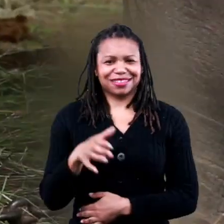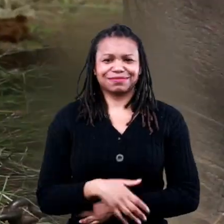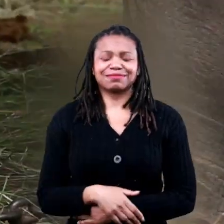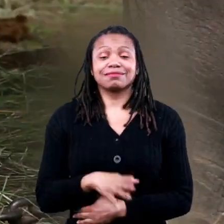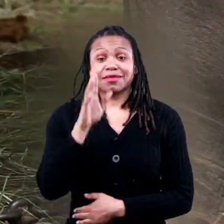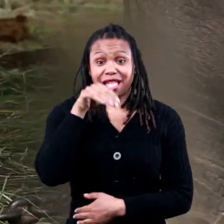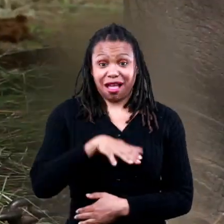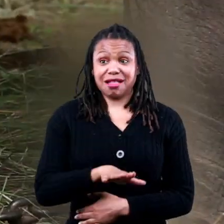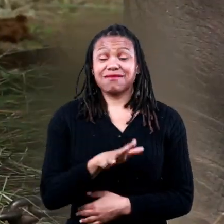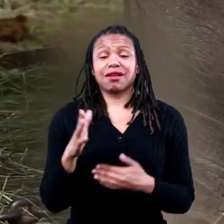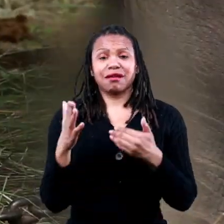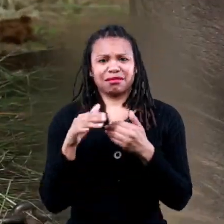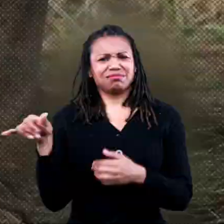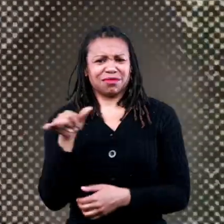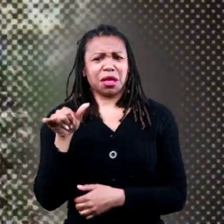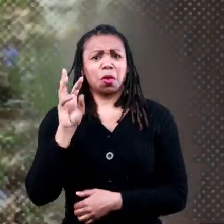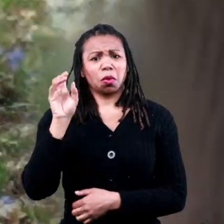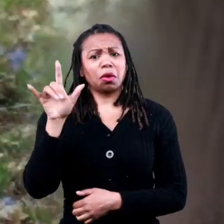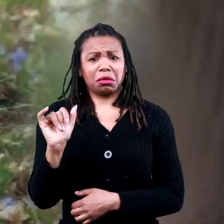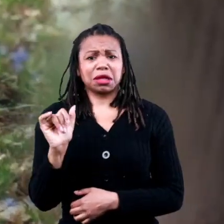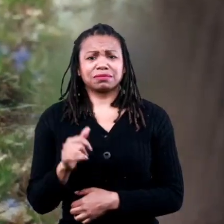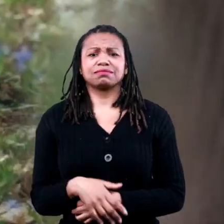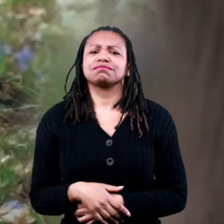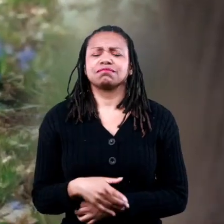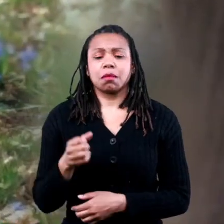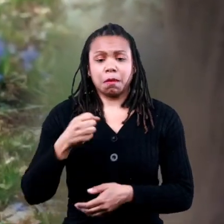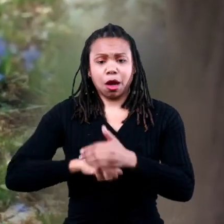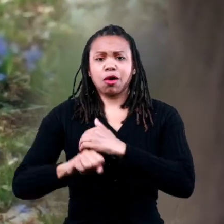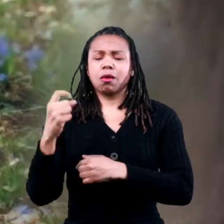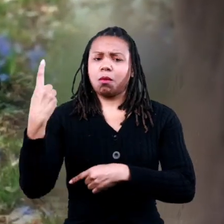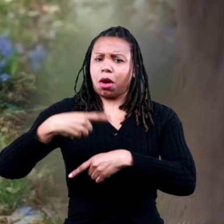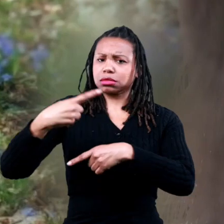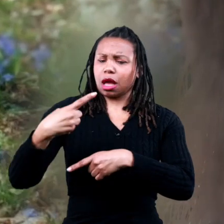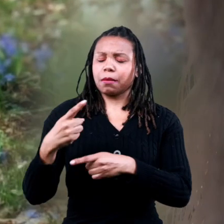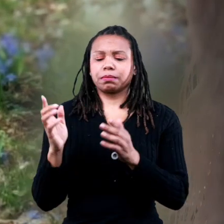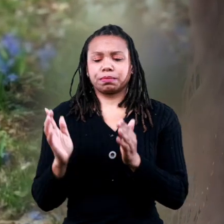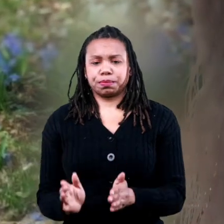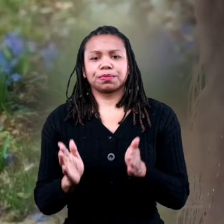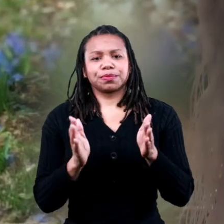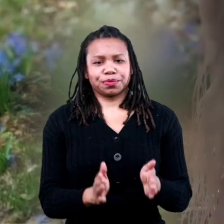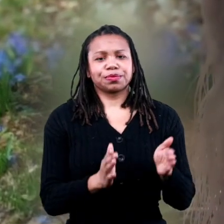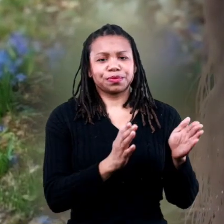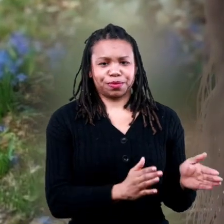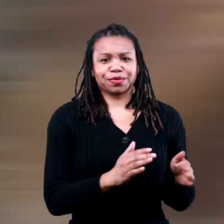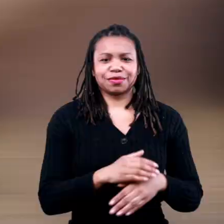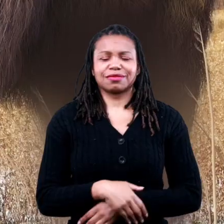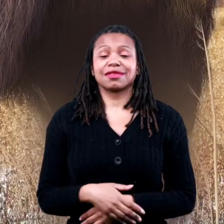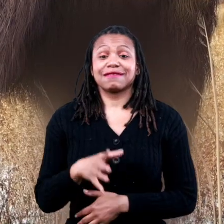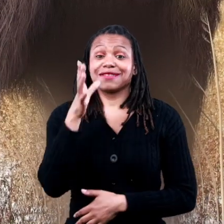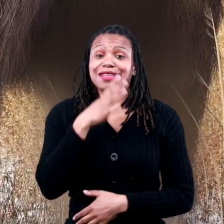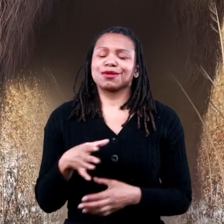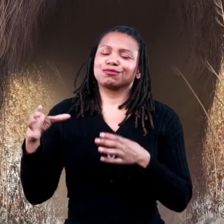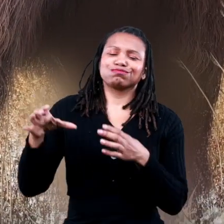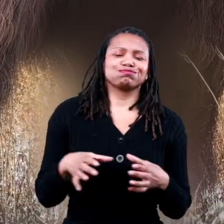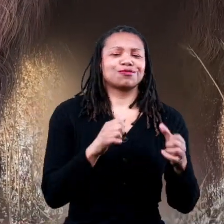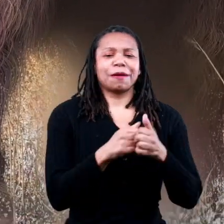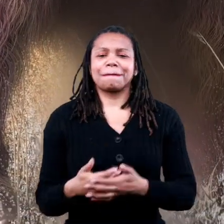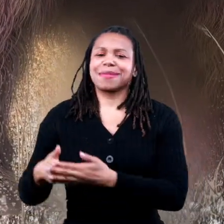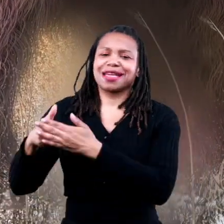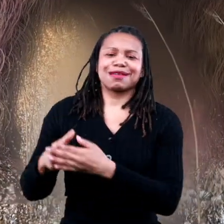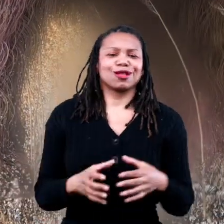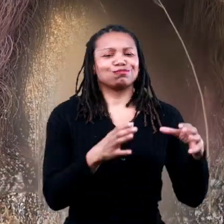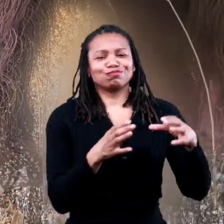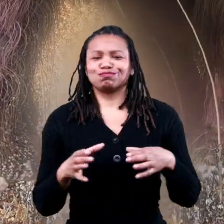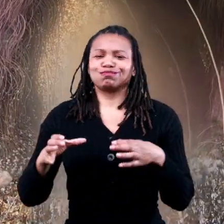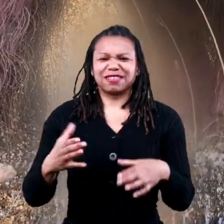like elephants woolly mammoths mostly gave birth to one calf at a time with the females and their babies